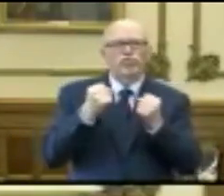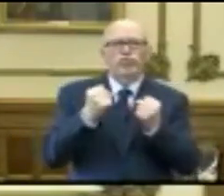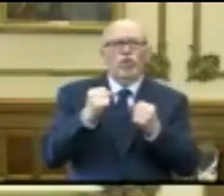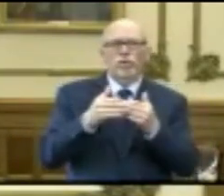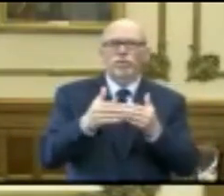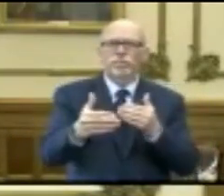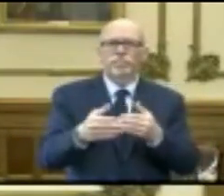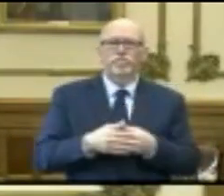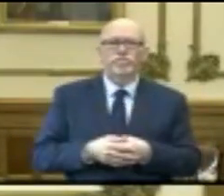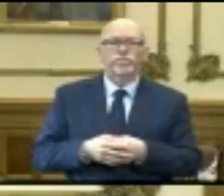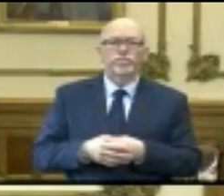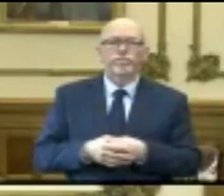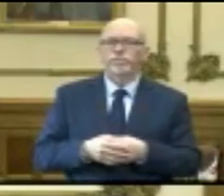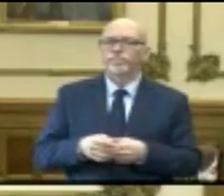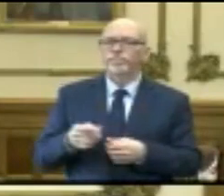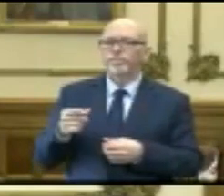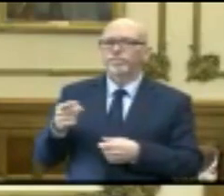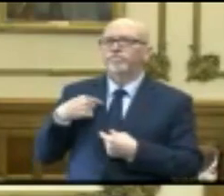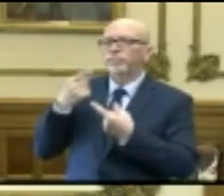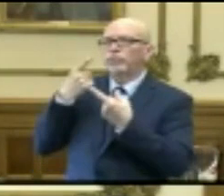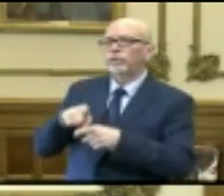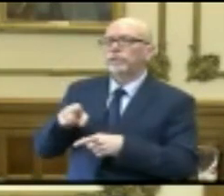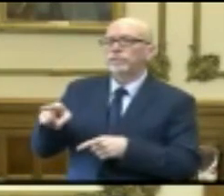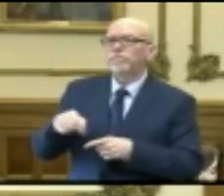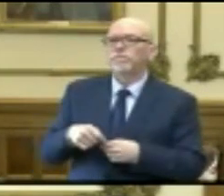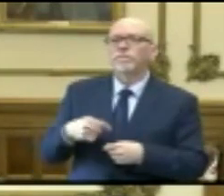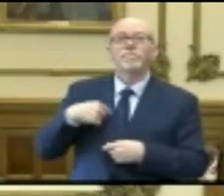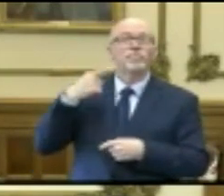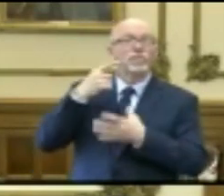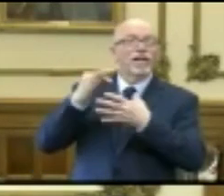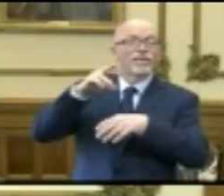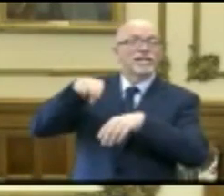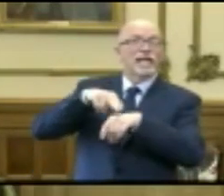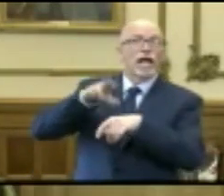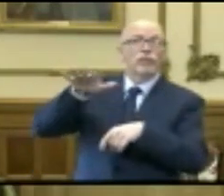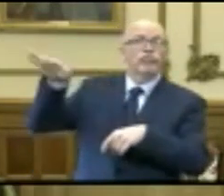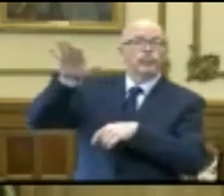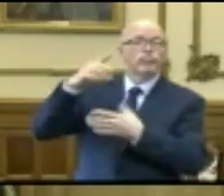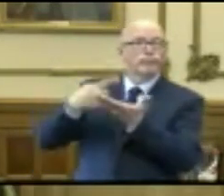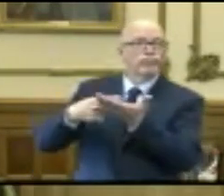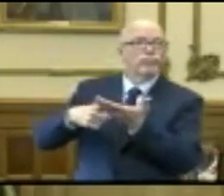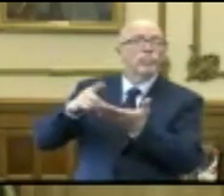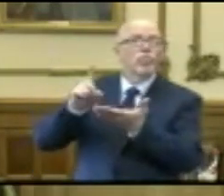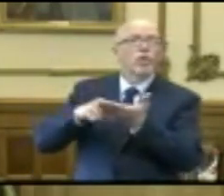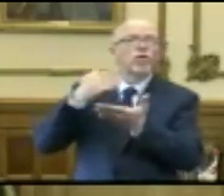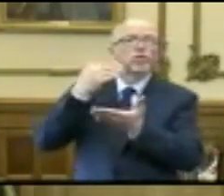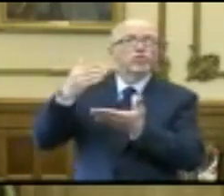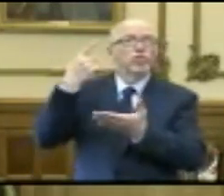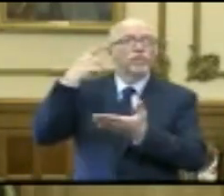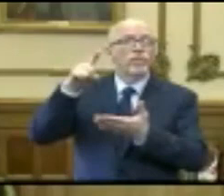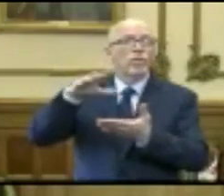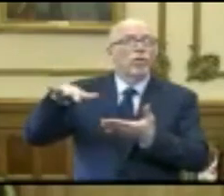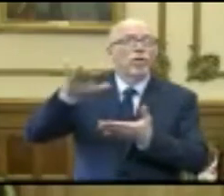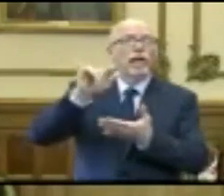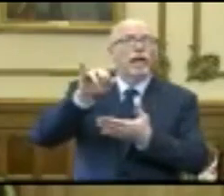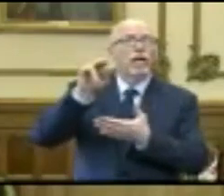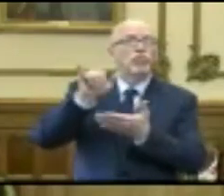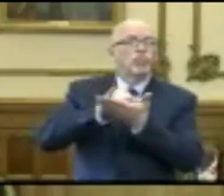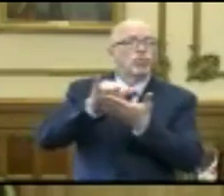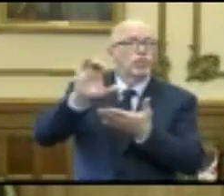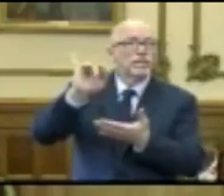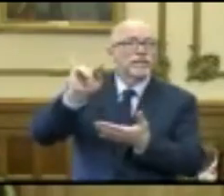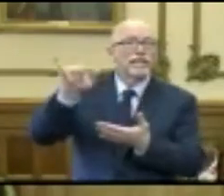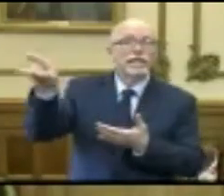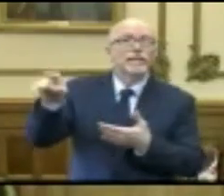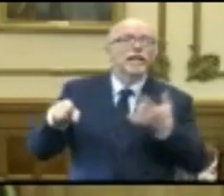I would agree, Governor, and I think we hear a lot of national talk about what's good for the coast to start doing, like New York City or